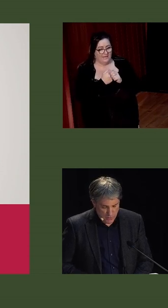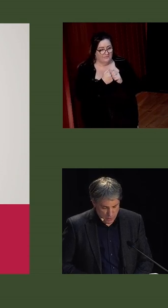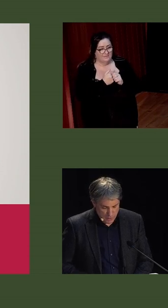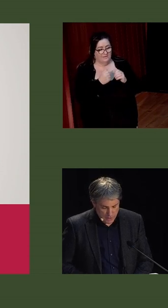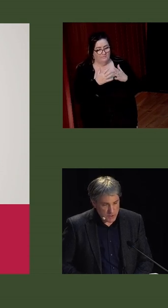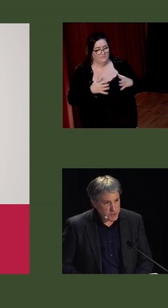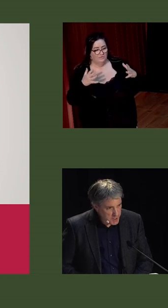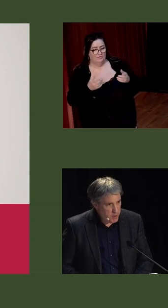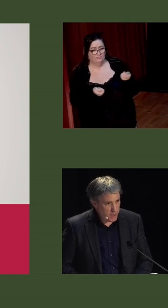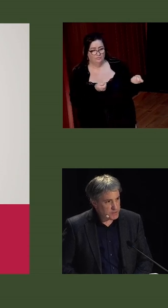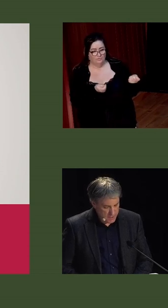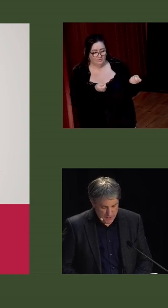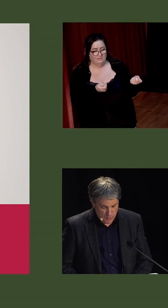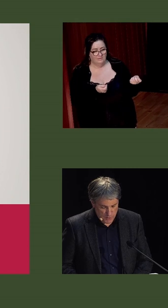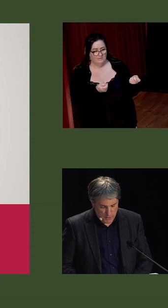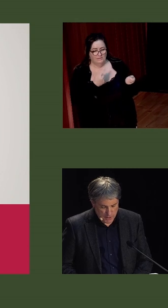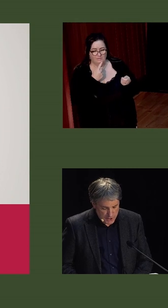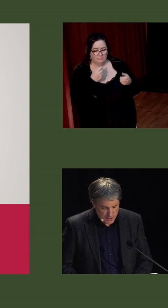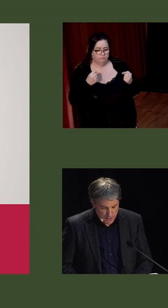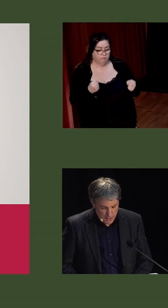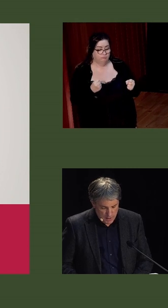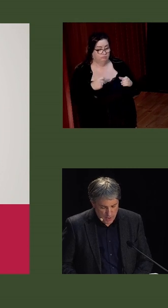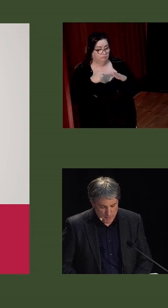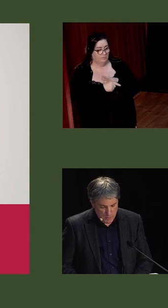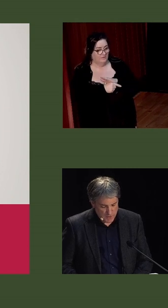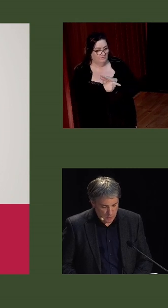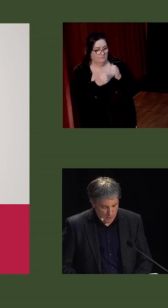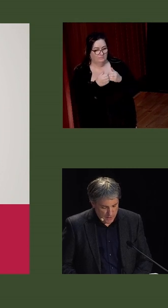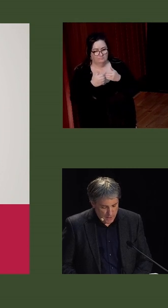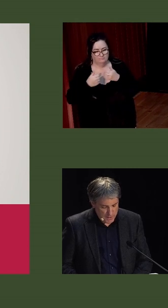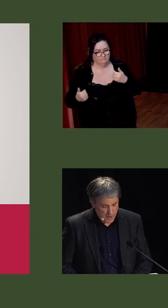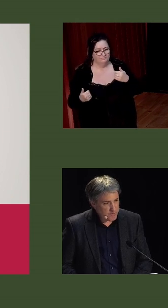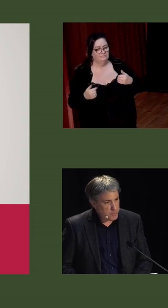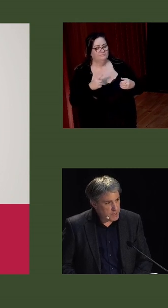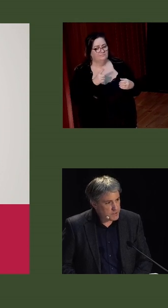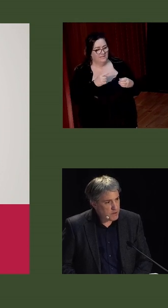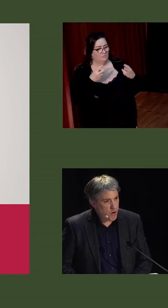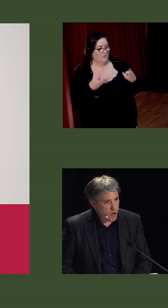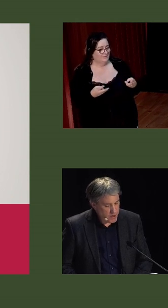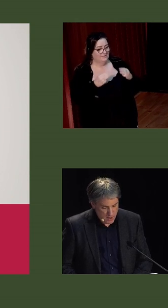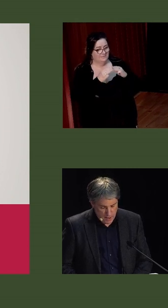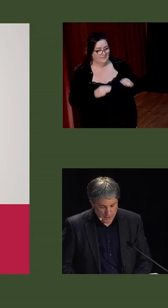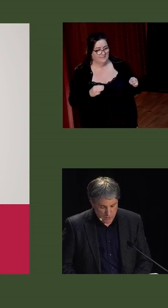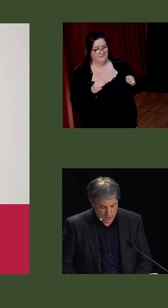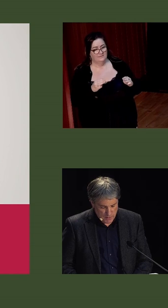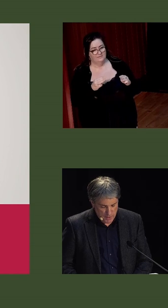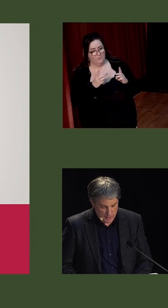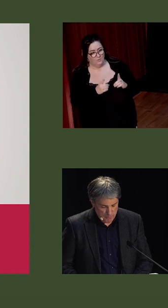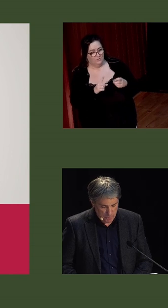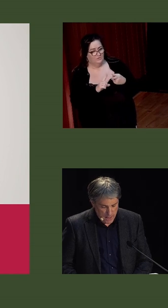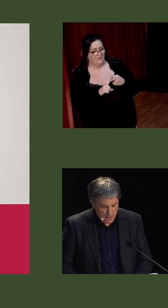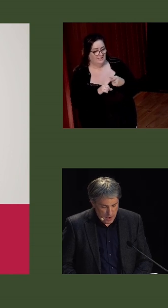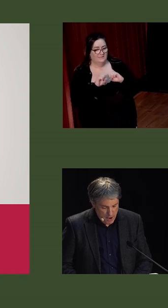of majority rule, deep hostility towards partition, and perhaps most of all, a desire for peace, order, and